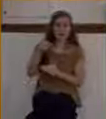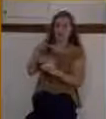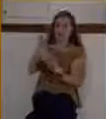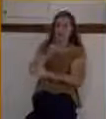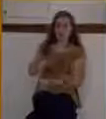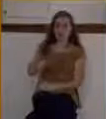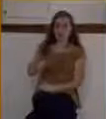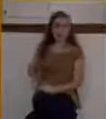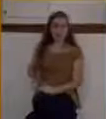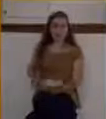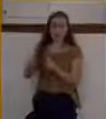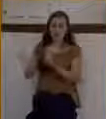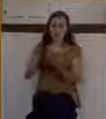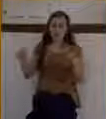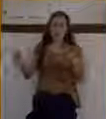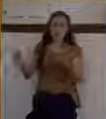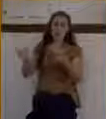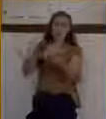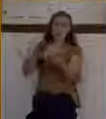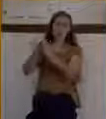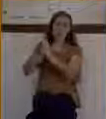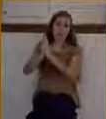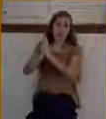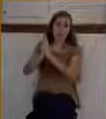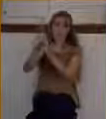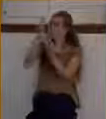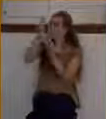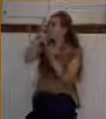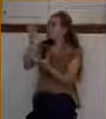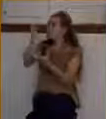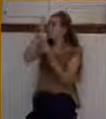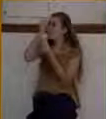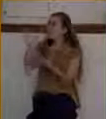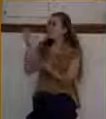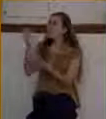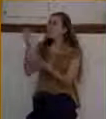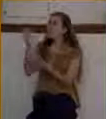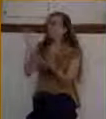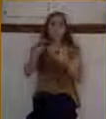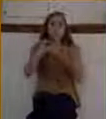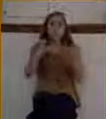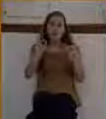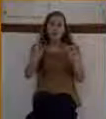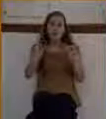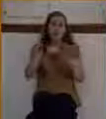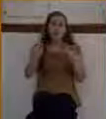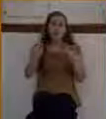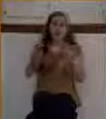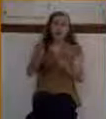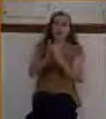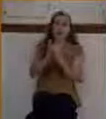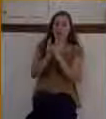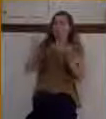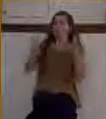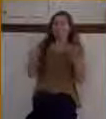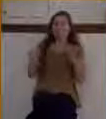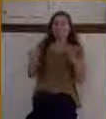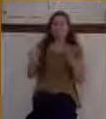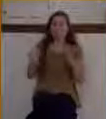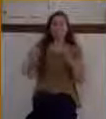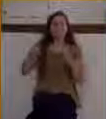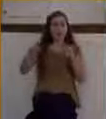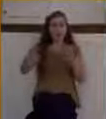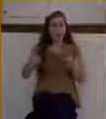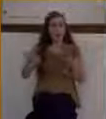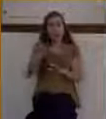His grace and power are such that none could ever ask too much. So he comes with this bold request. Yes, faith